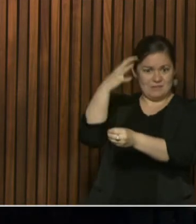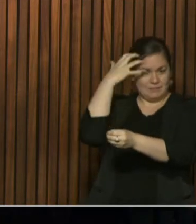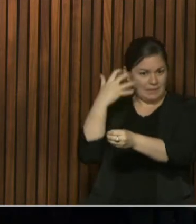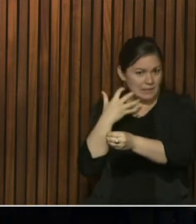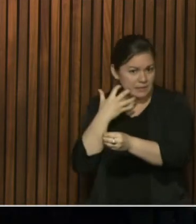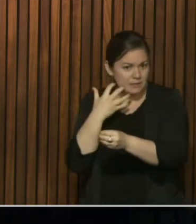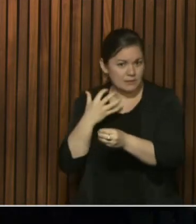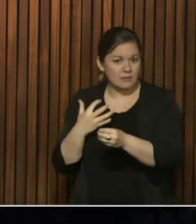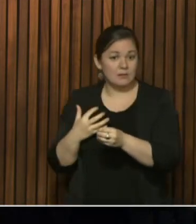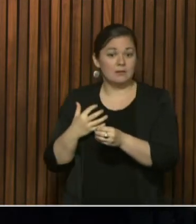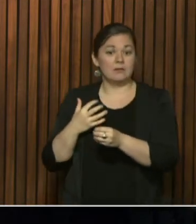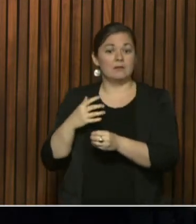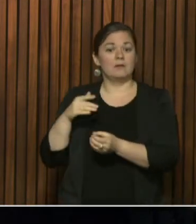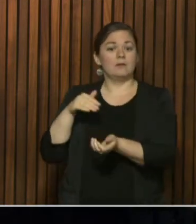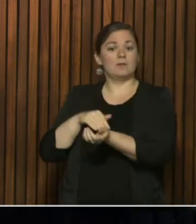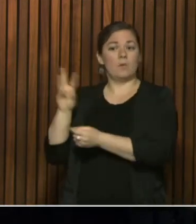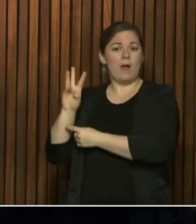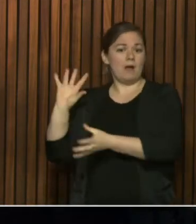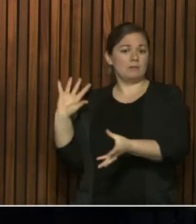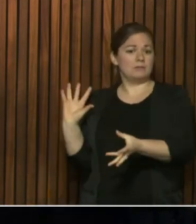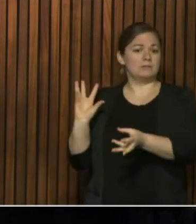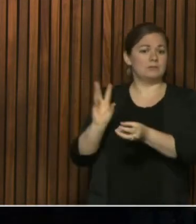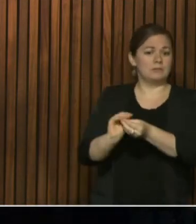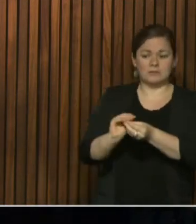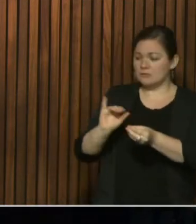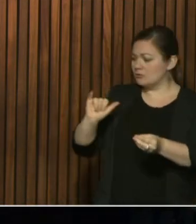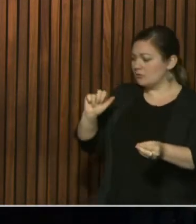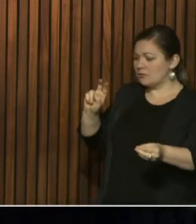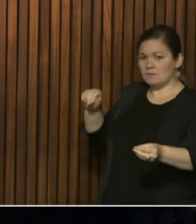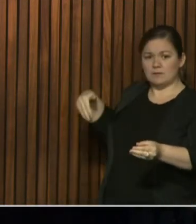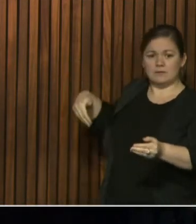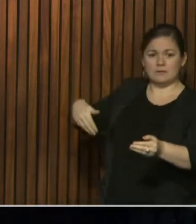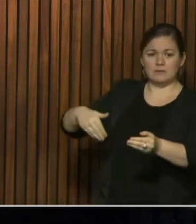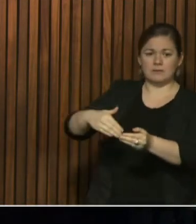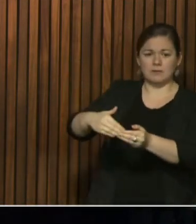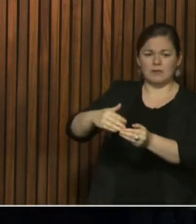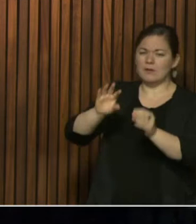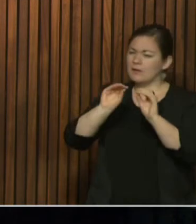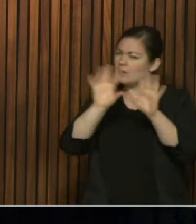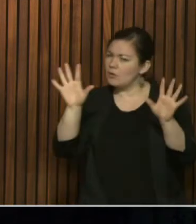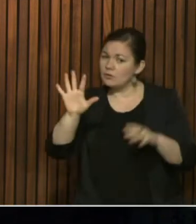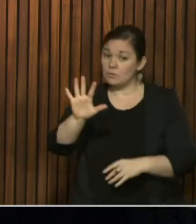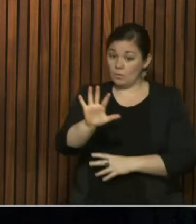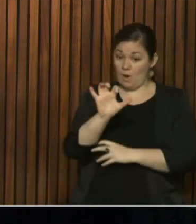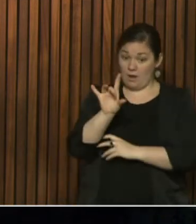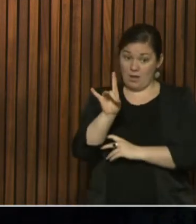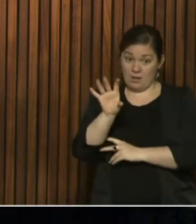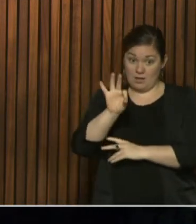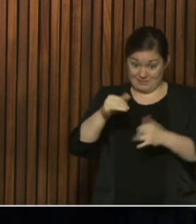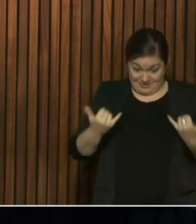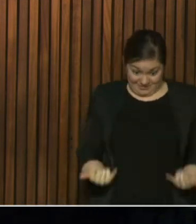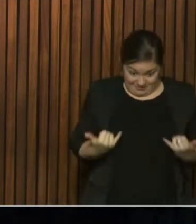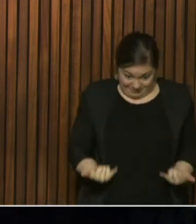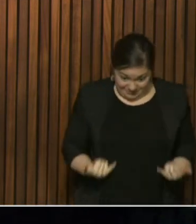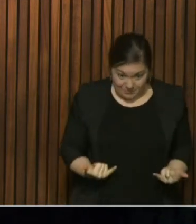about cumulative totals. So I just want to be sure, is 589 the number of people who are right now in hospital with COVID-19,